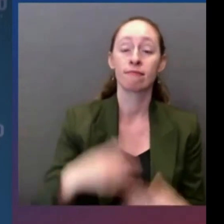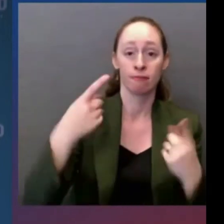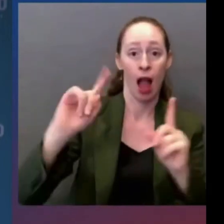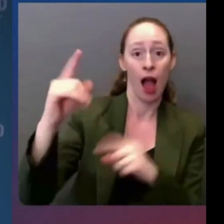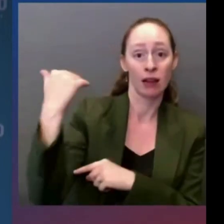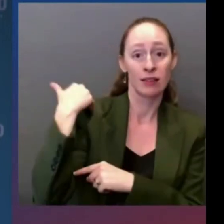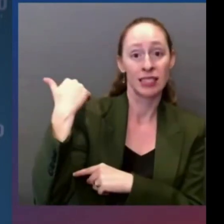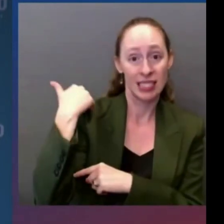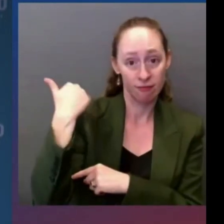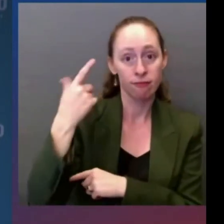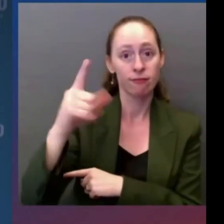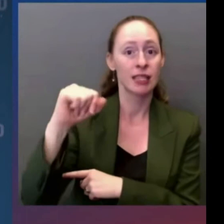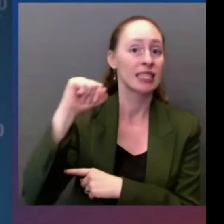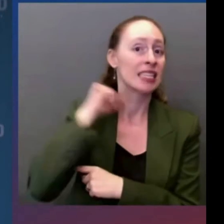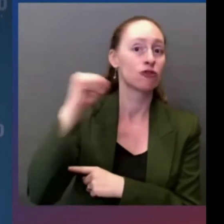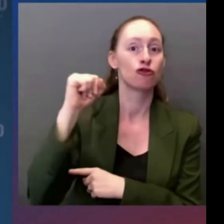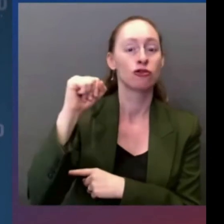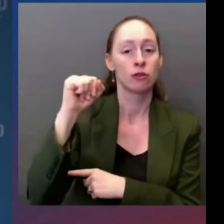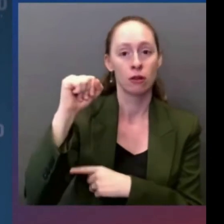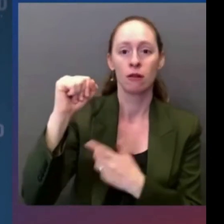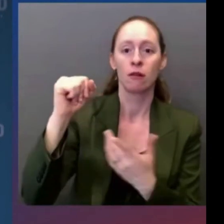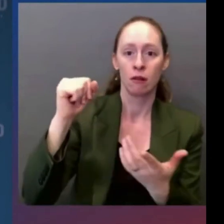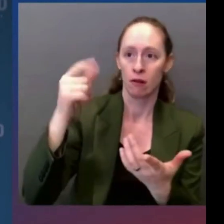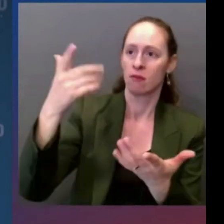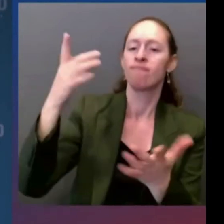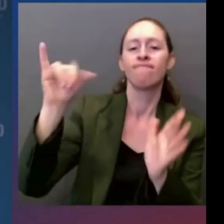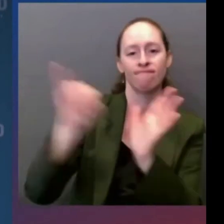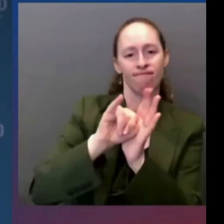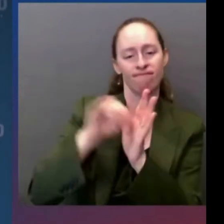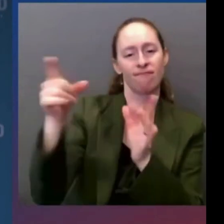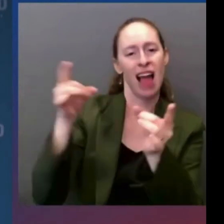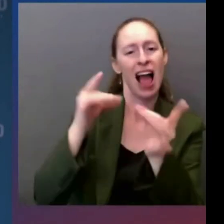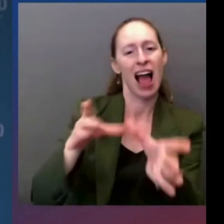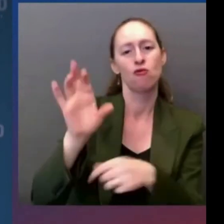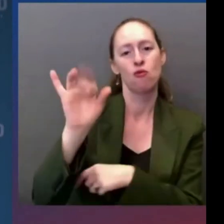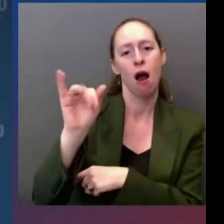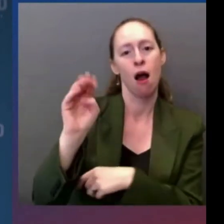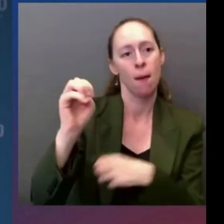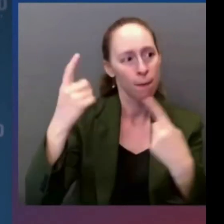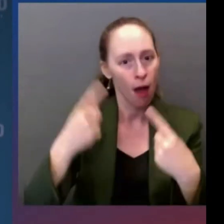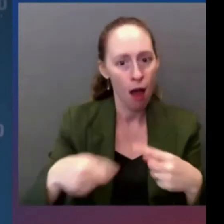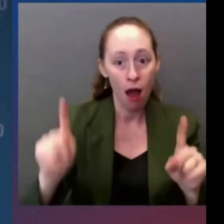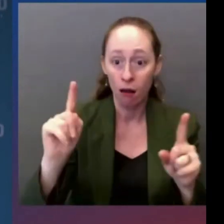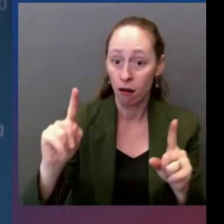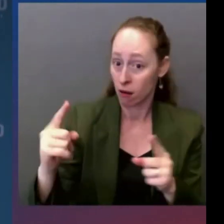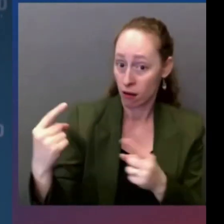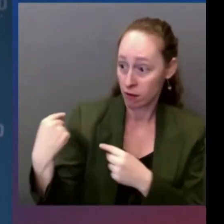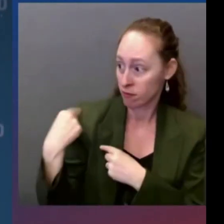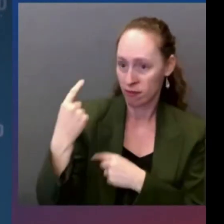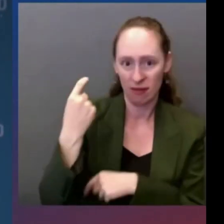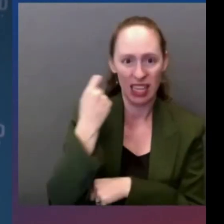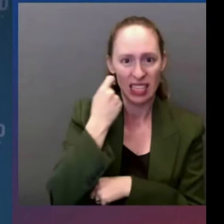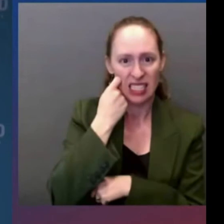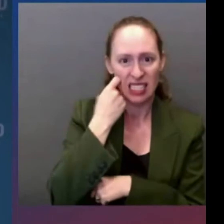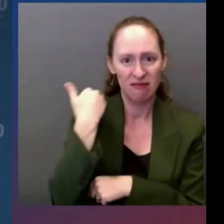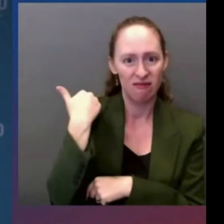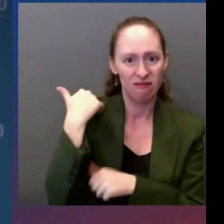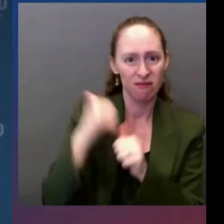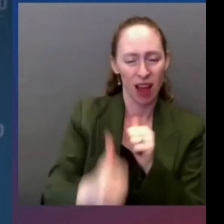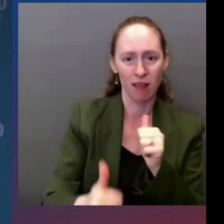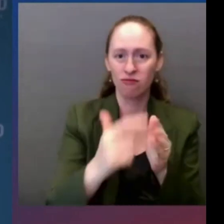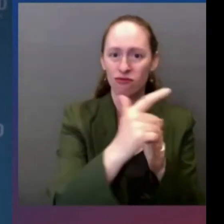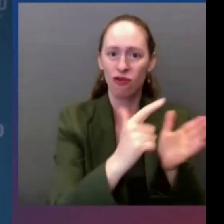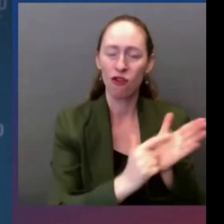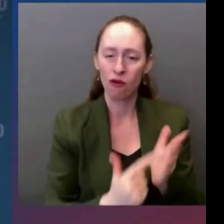earlier this year. And so it is with great honor and privilege that I would like to introduce a leader who has been